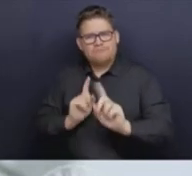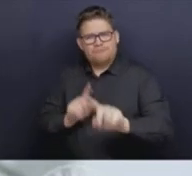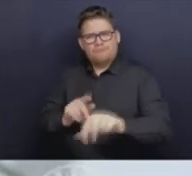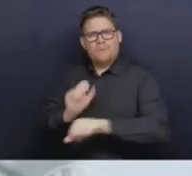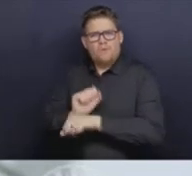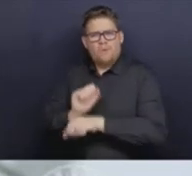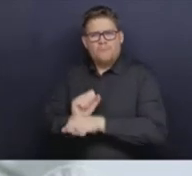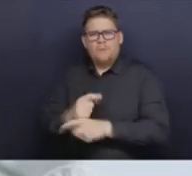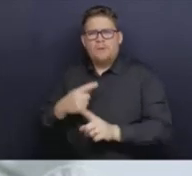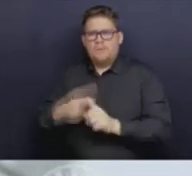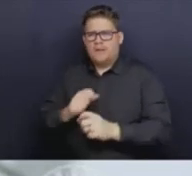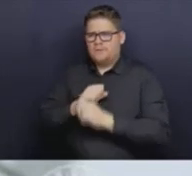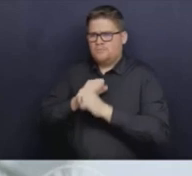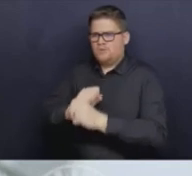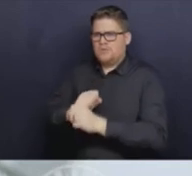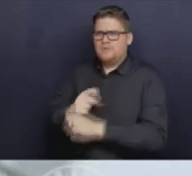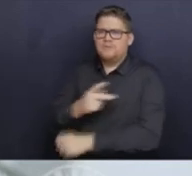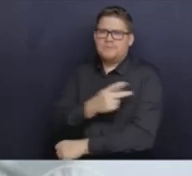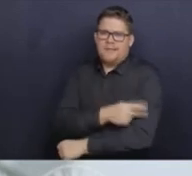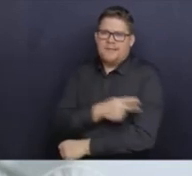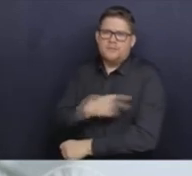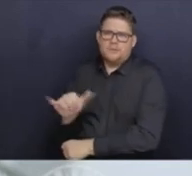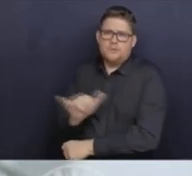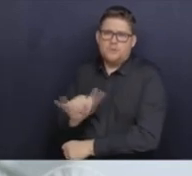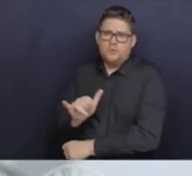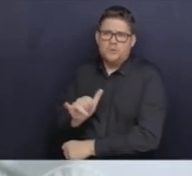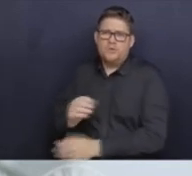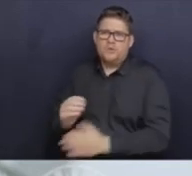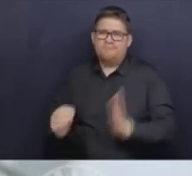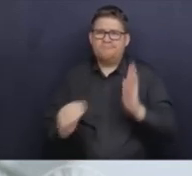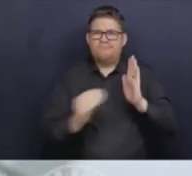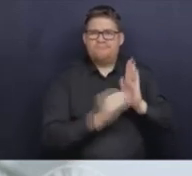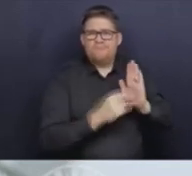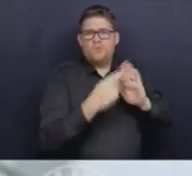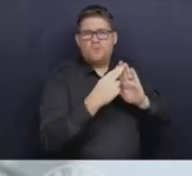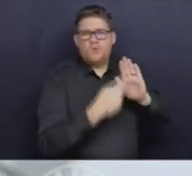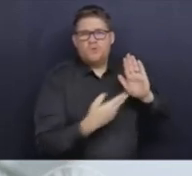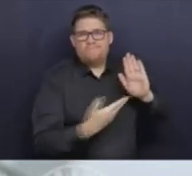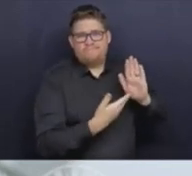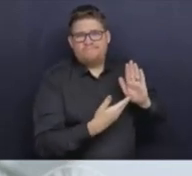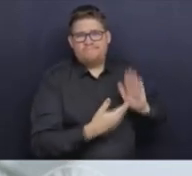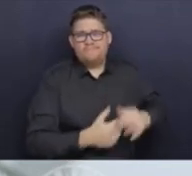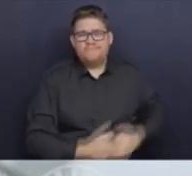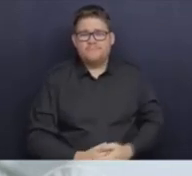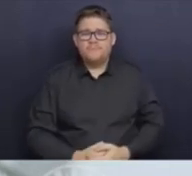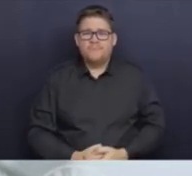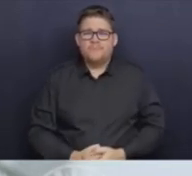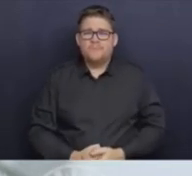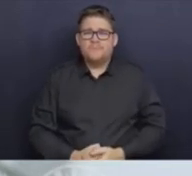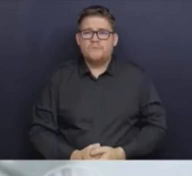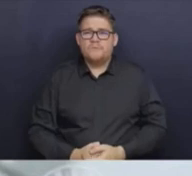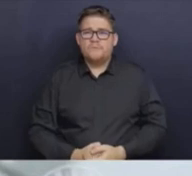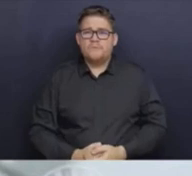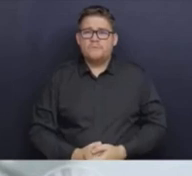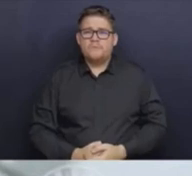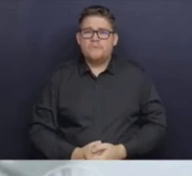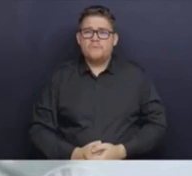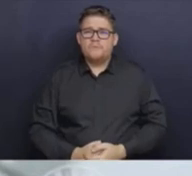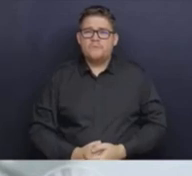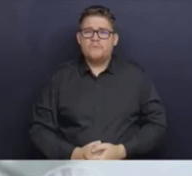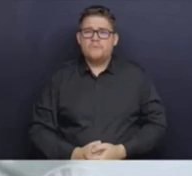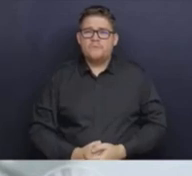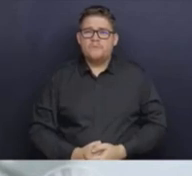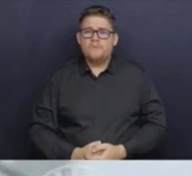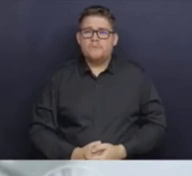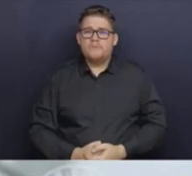our patients as best we can. In terms of the concept of immunity, what the